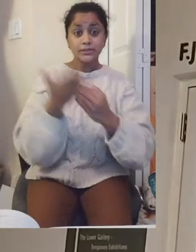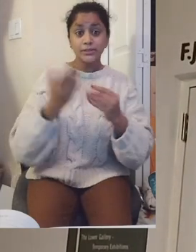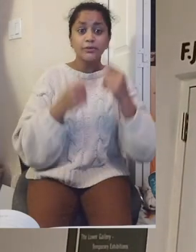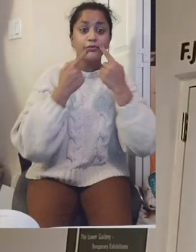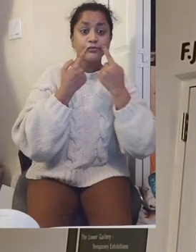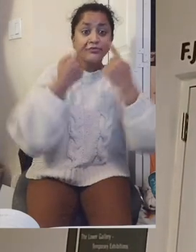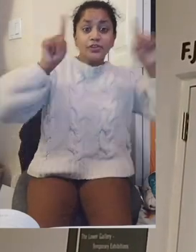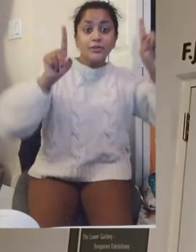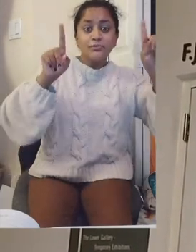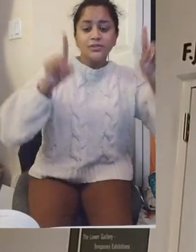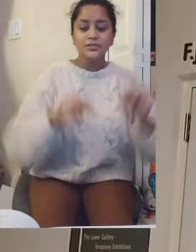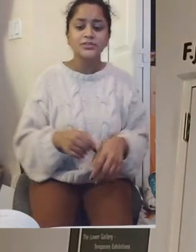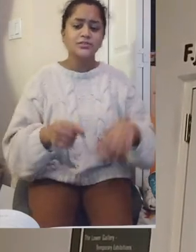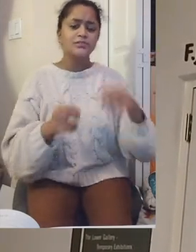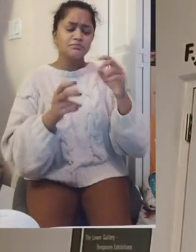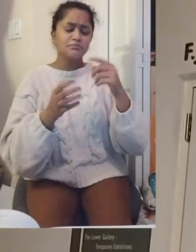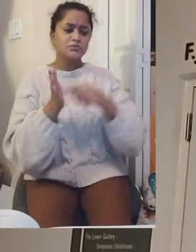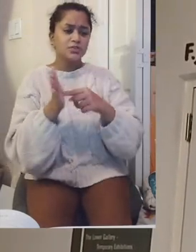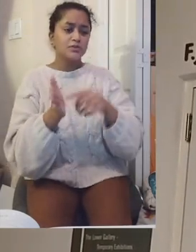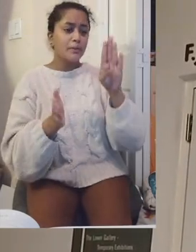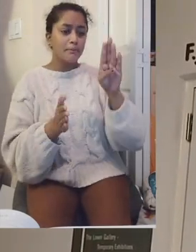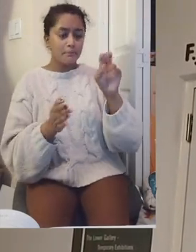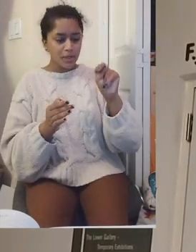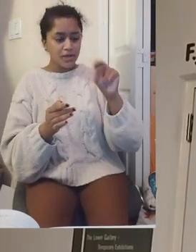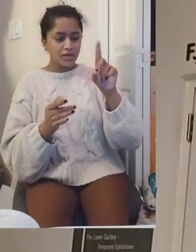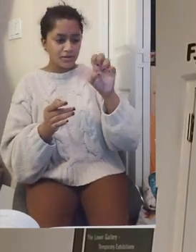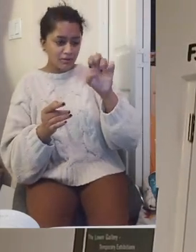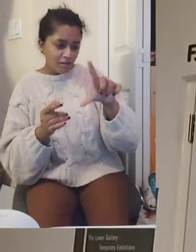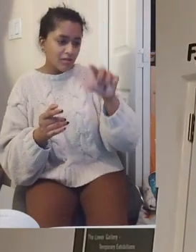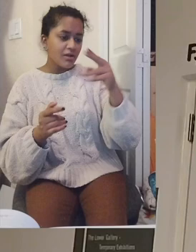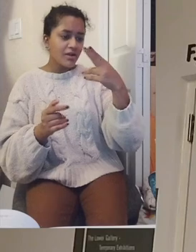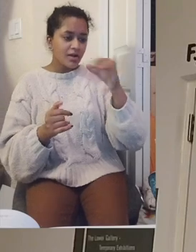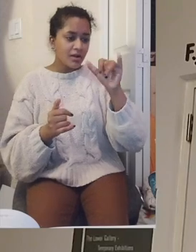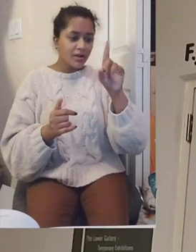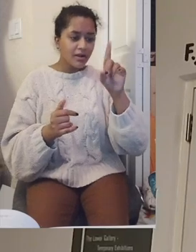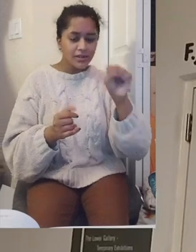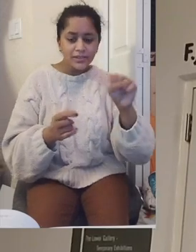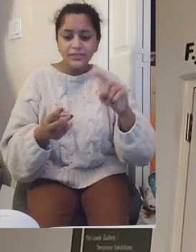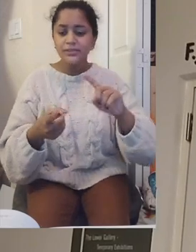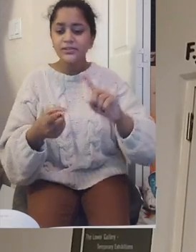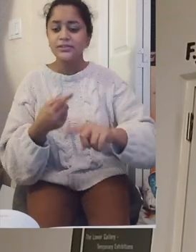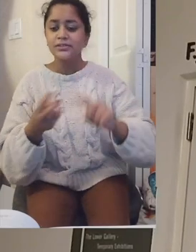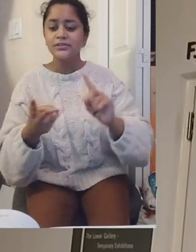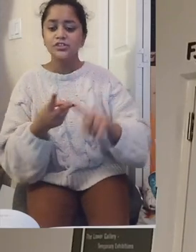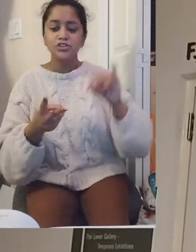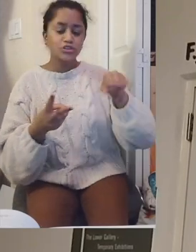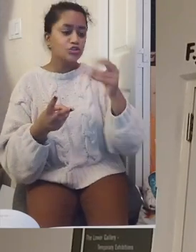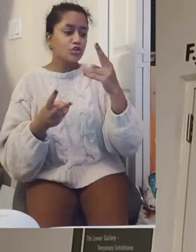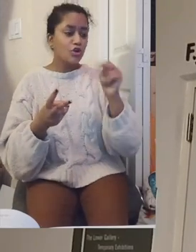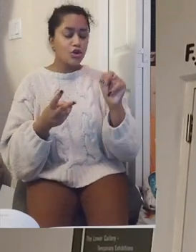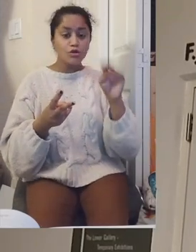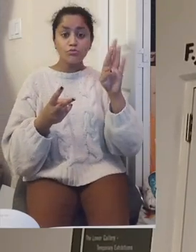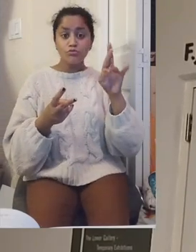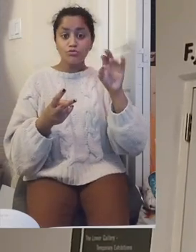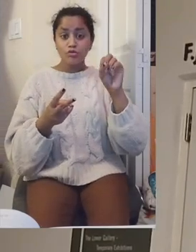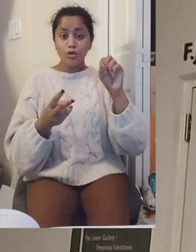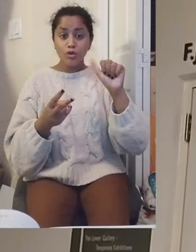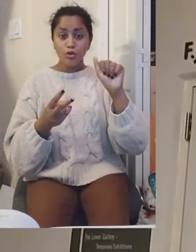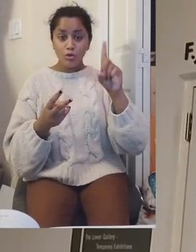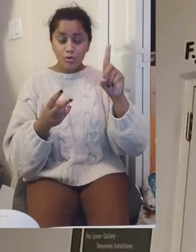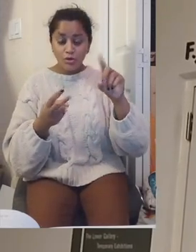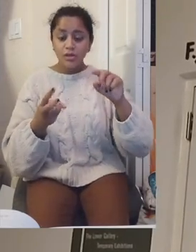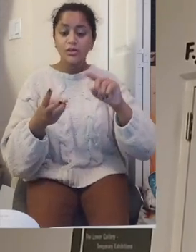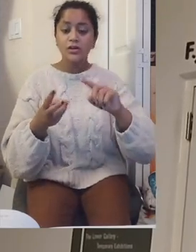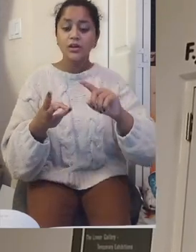really established, famous, humanitarian artists. So I'm talking about people like Bendel Hydes, John Broad, Nassaria